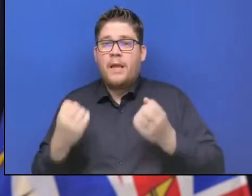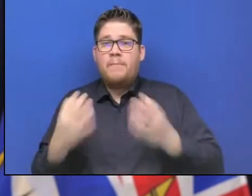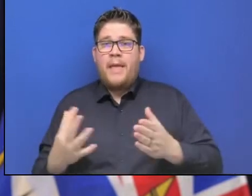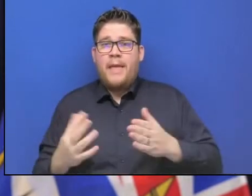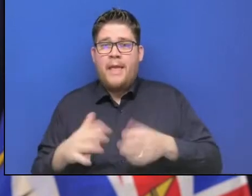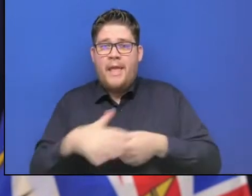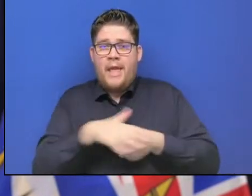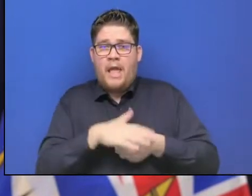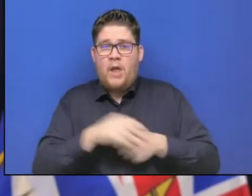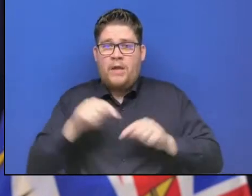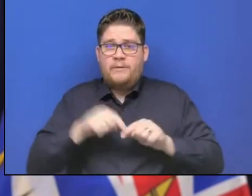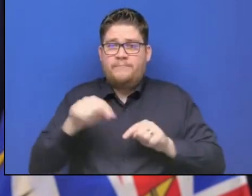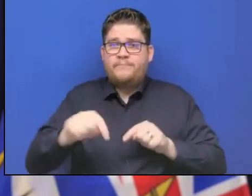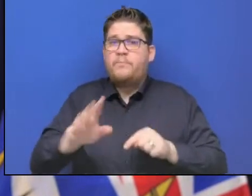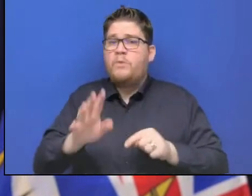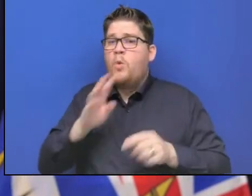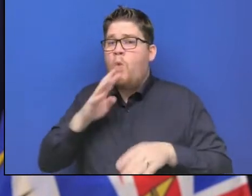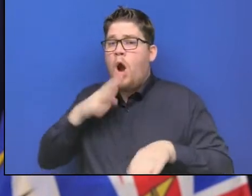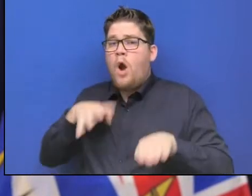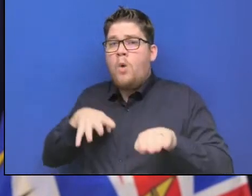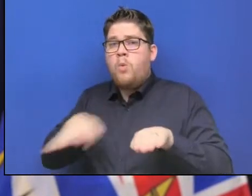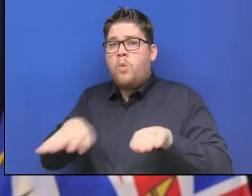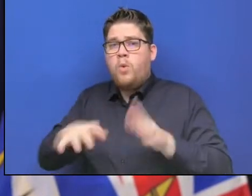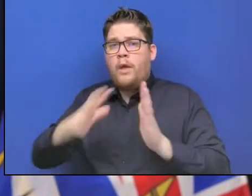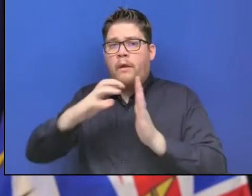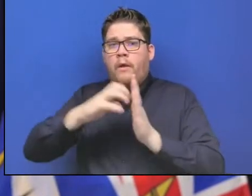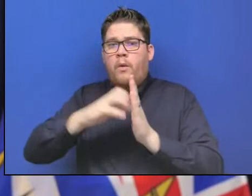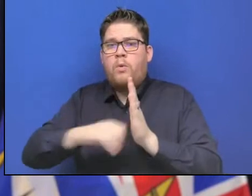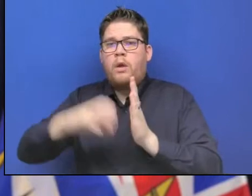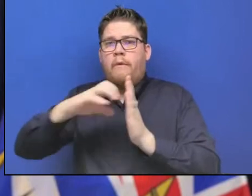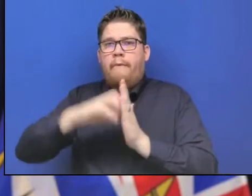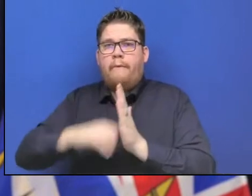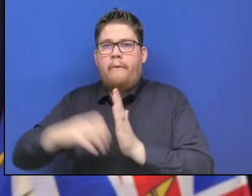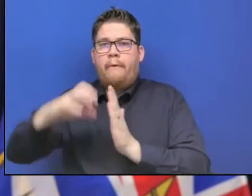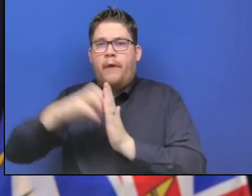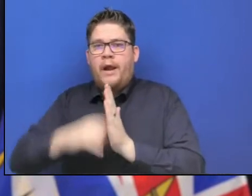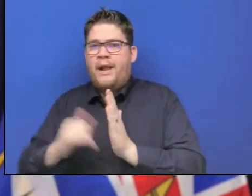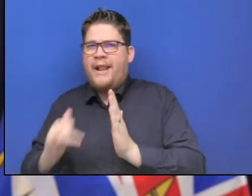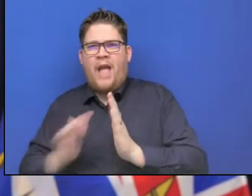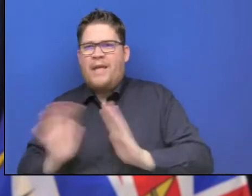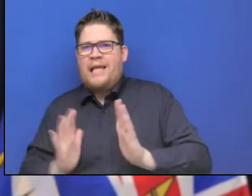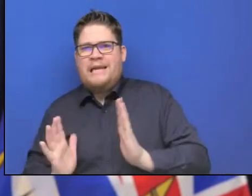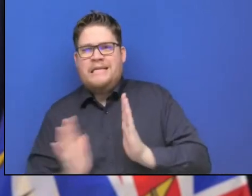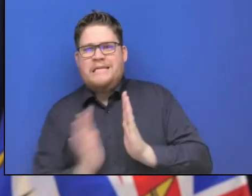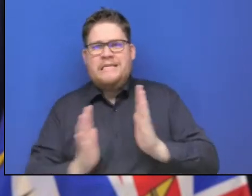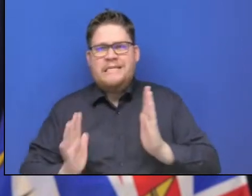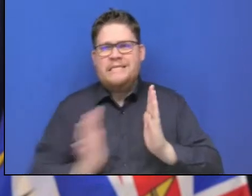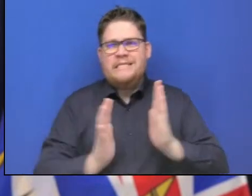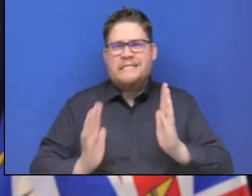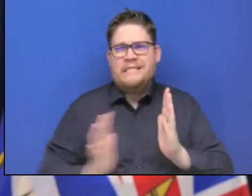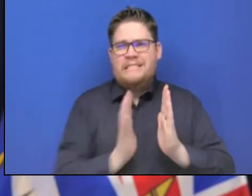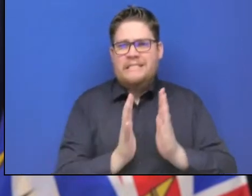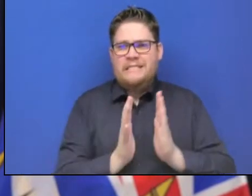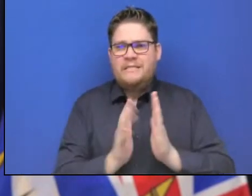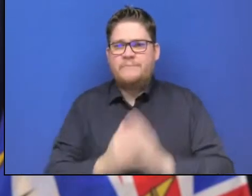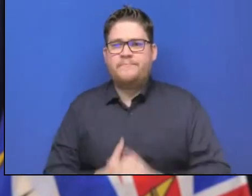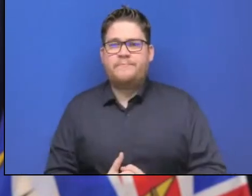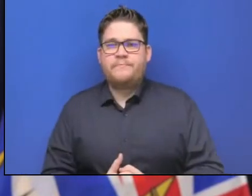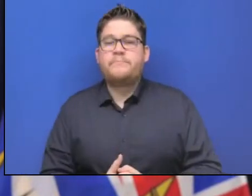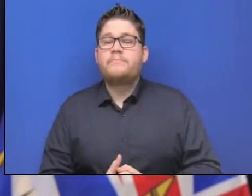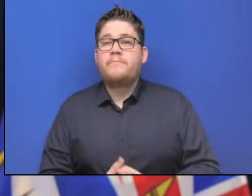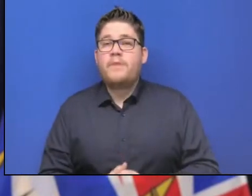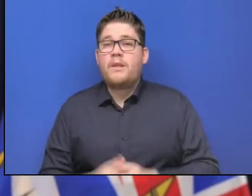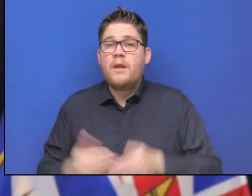the water back under the main spans. In terms of timelines, are reasonably optimistic that enough temporary repairs can